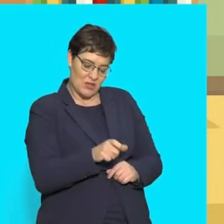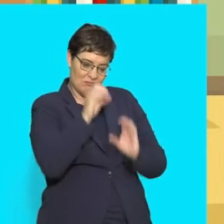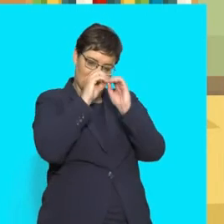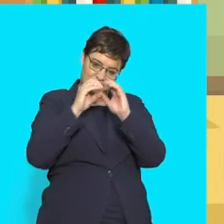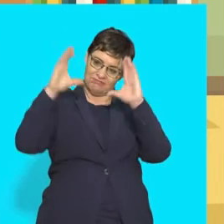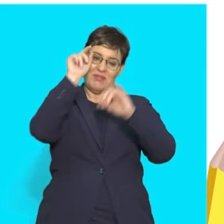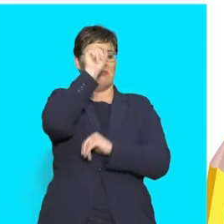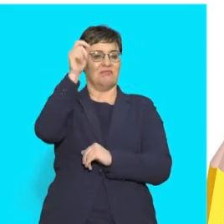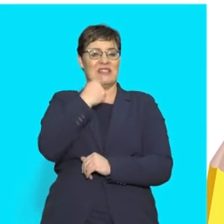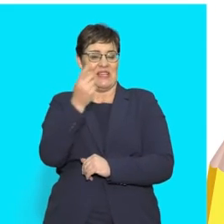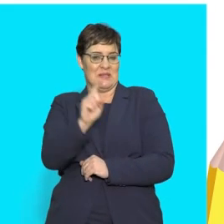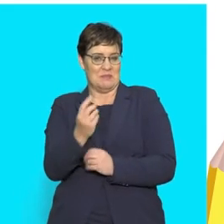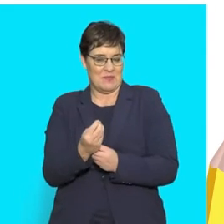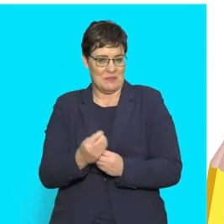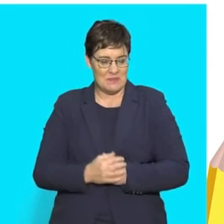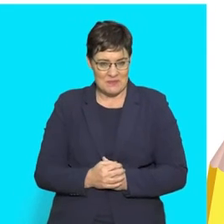bubble. 9.